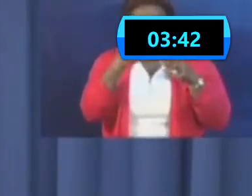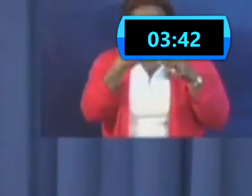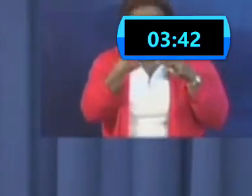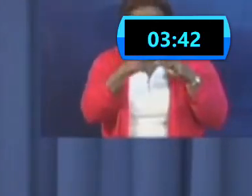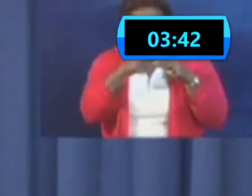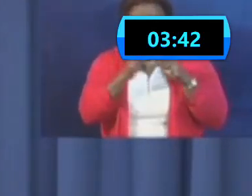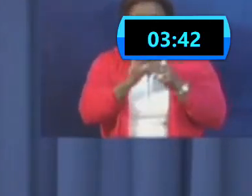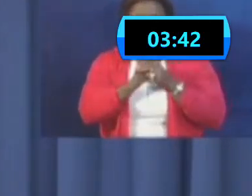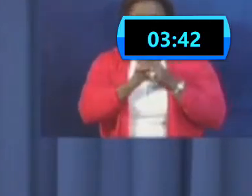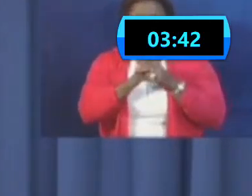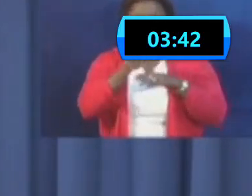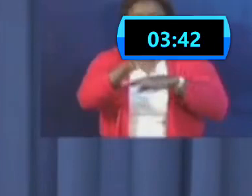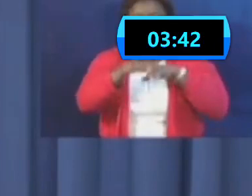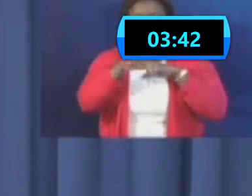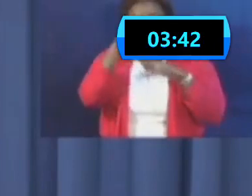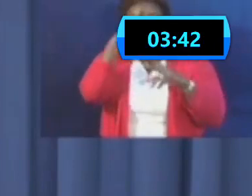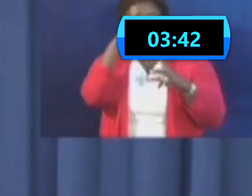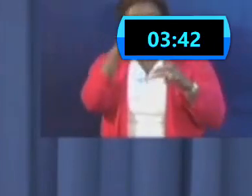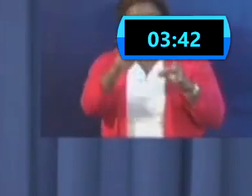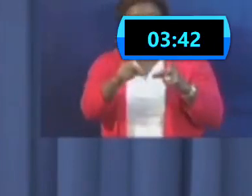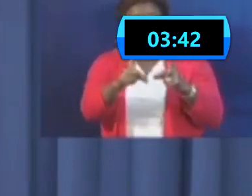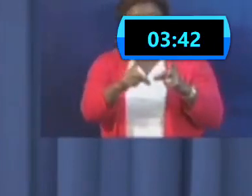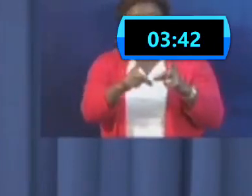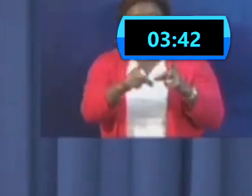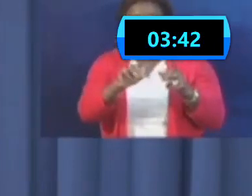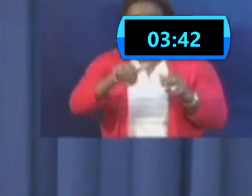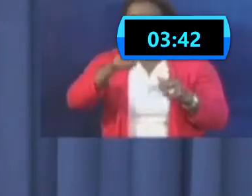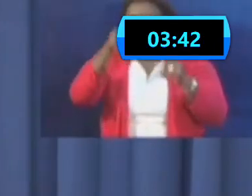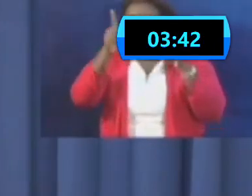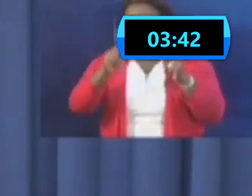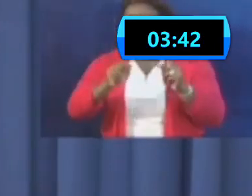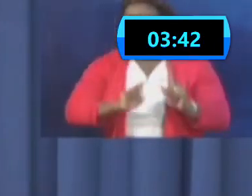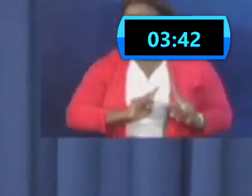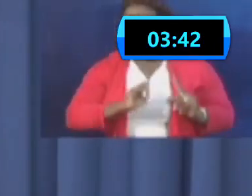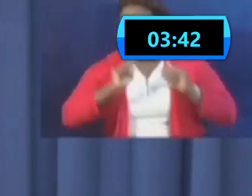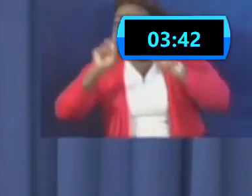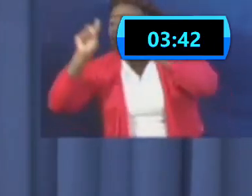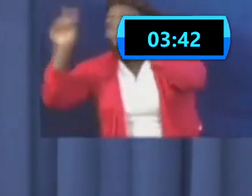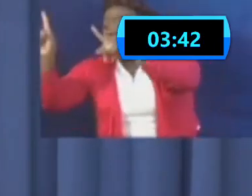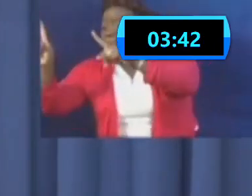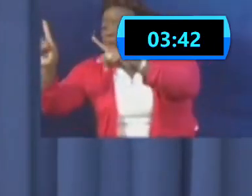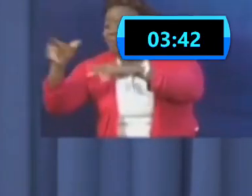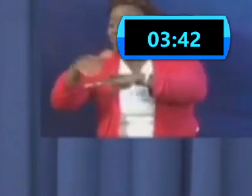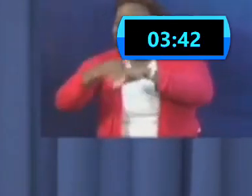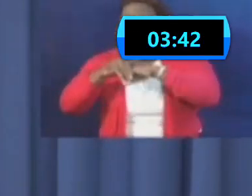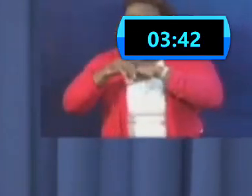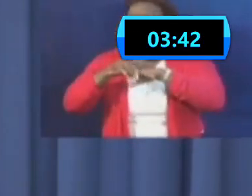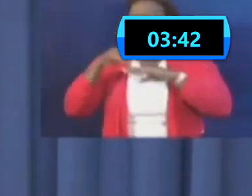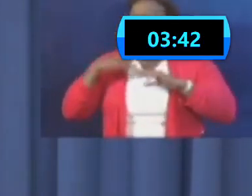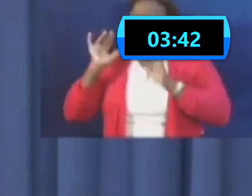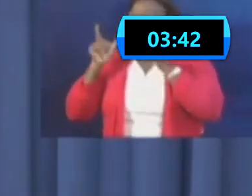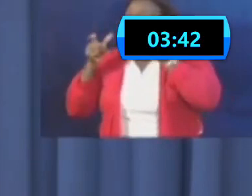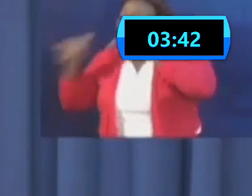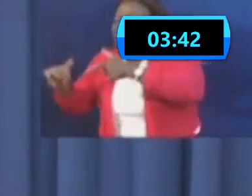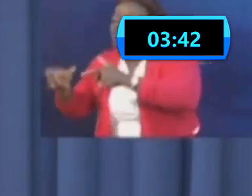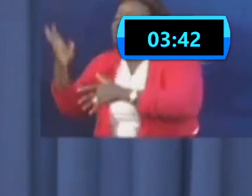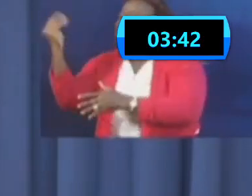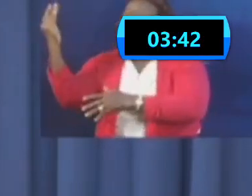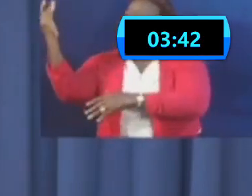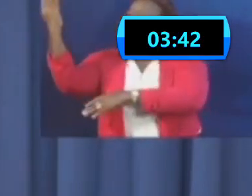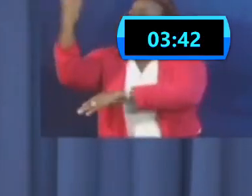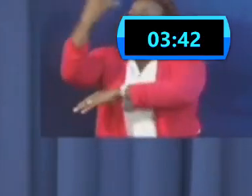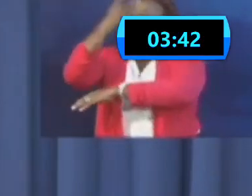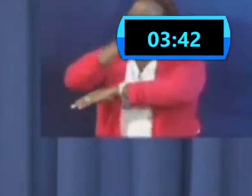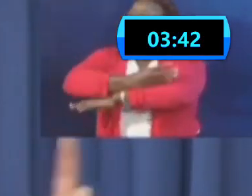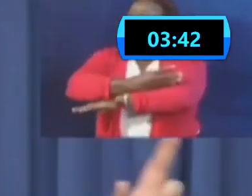decision that any person coming back into England had to quarantine for 14 days. That caught English